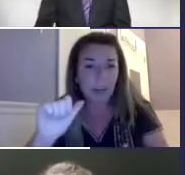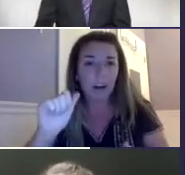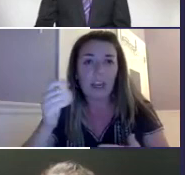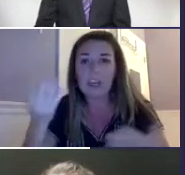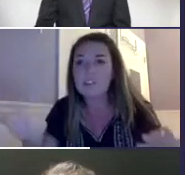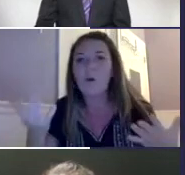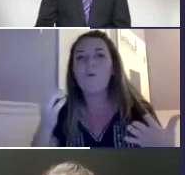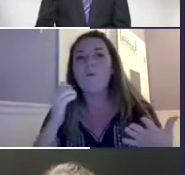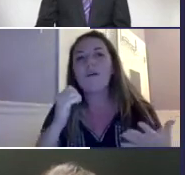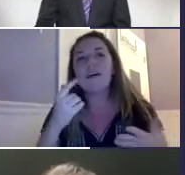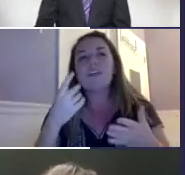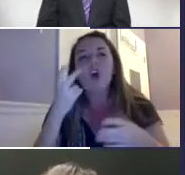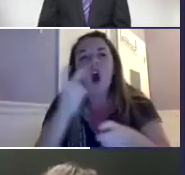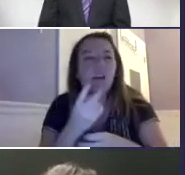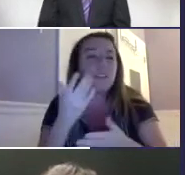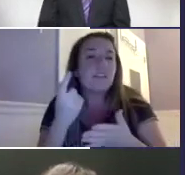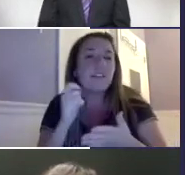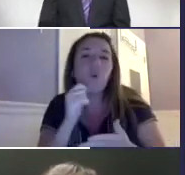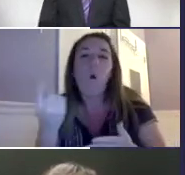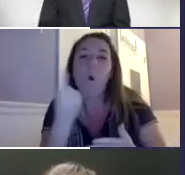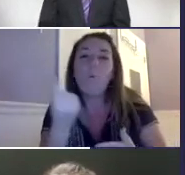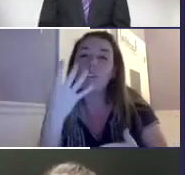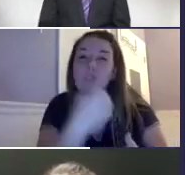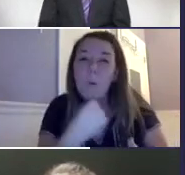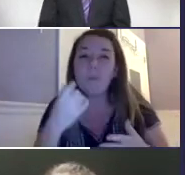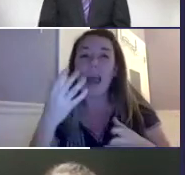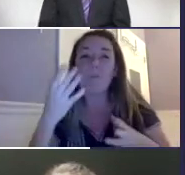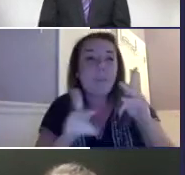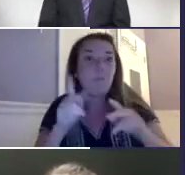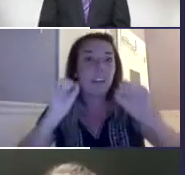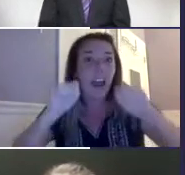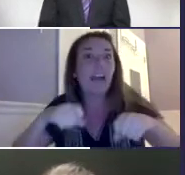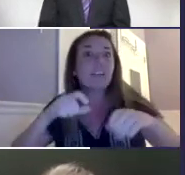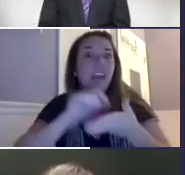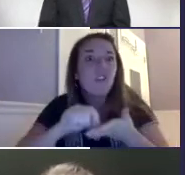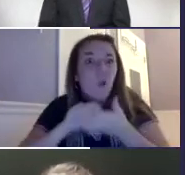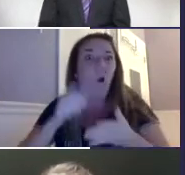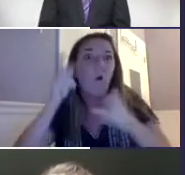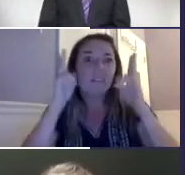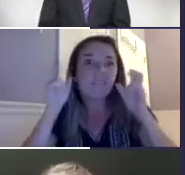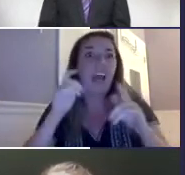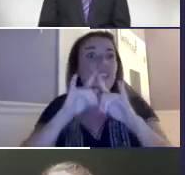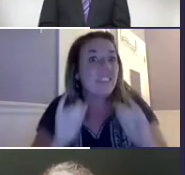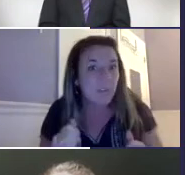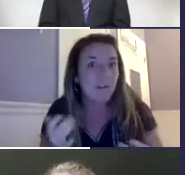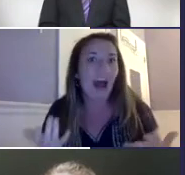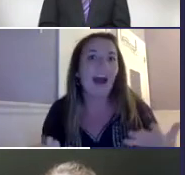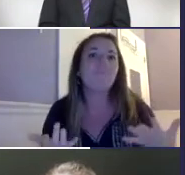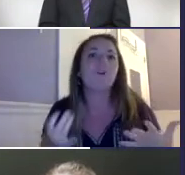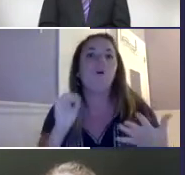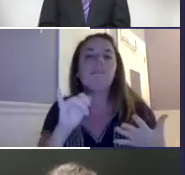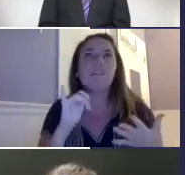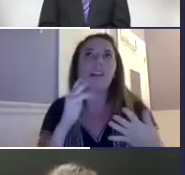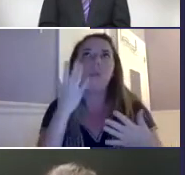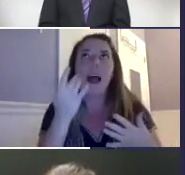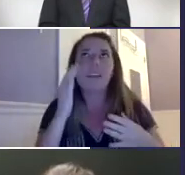So maybe they have a learning disability or another reason. It's hard, but you cannot always assume that people can note take and listen